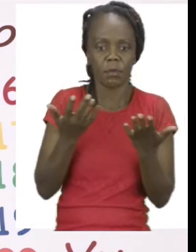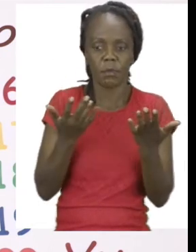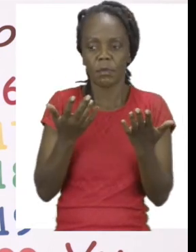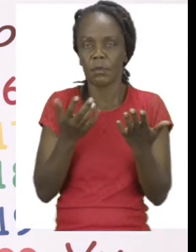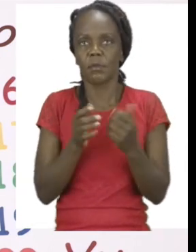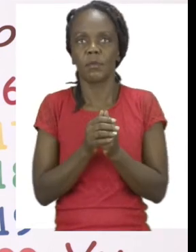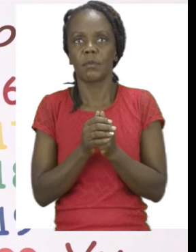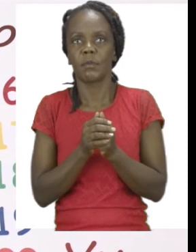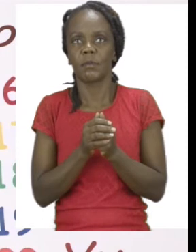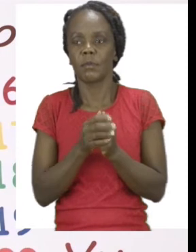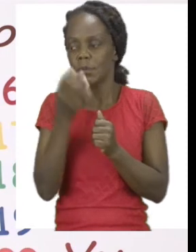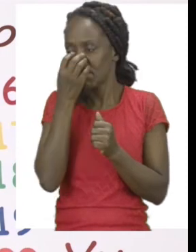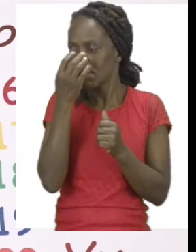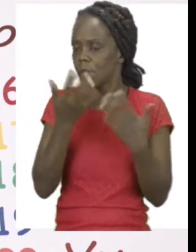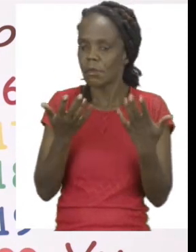Sashi?